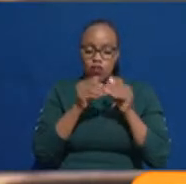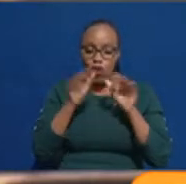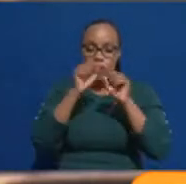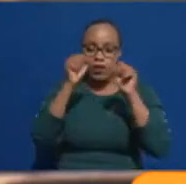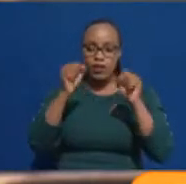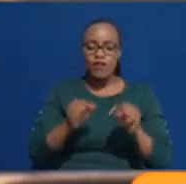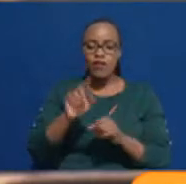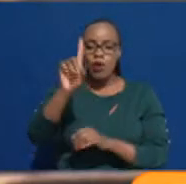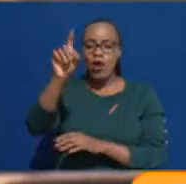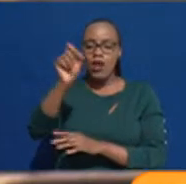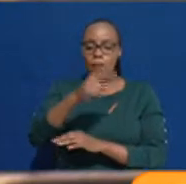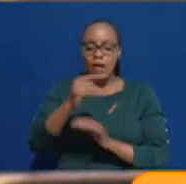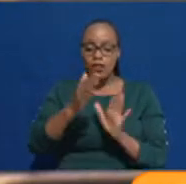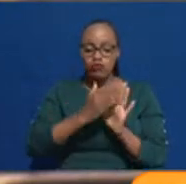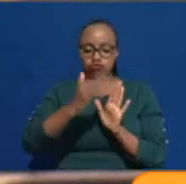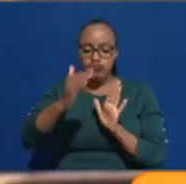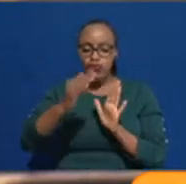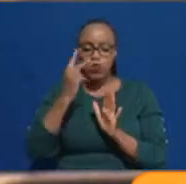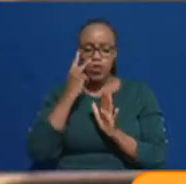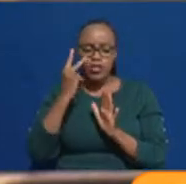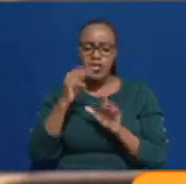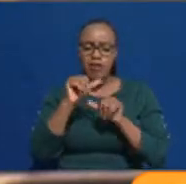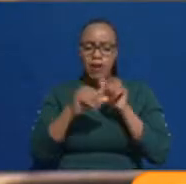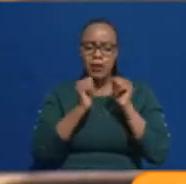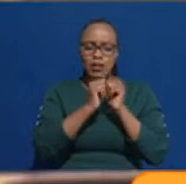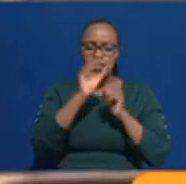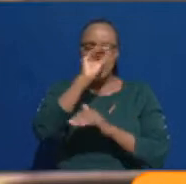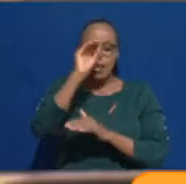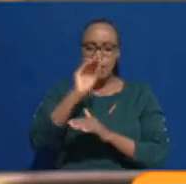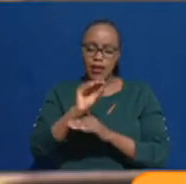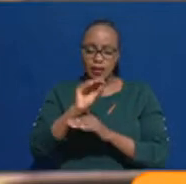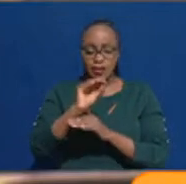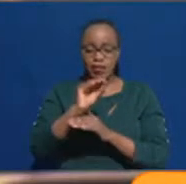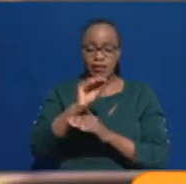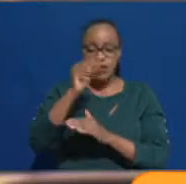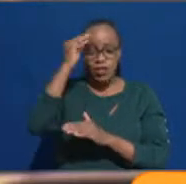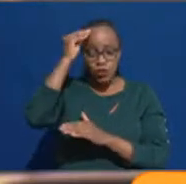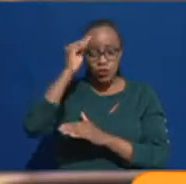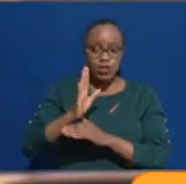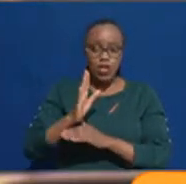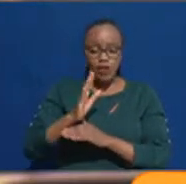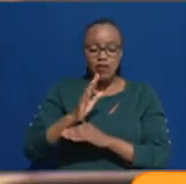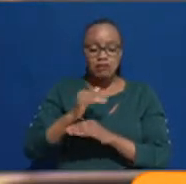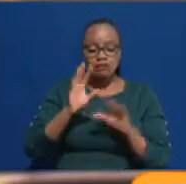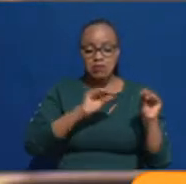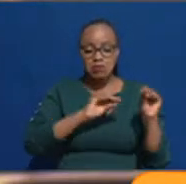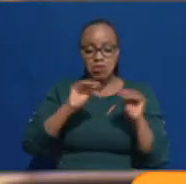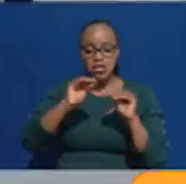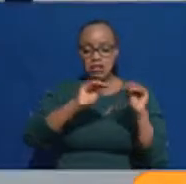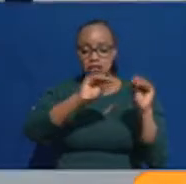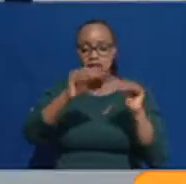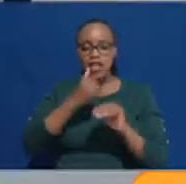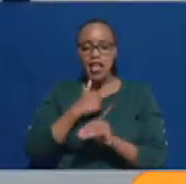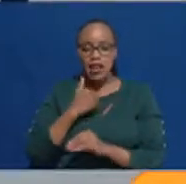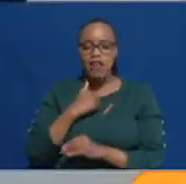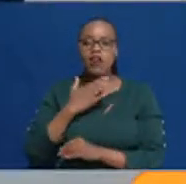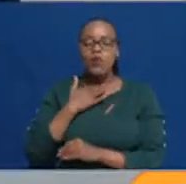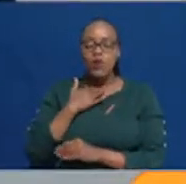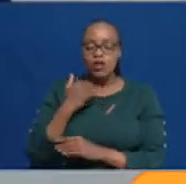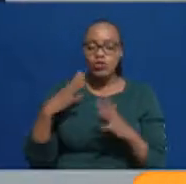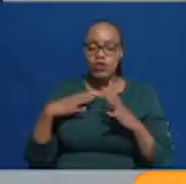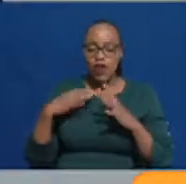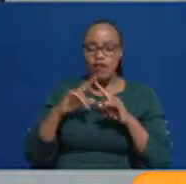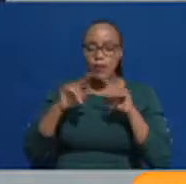system for one month and we see about 10% of the students making those transfers. Okay. All right. Why don't you take that